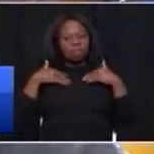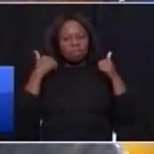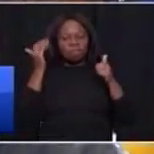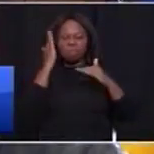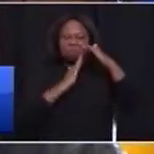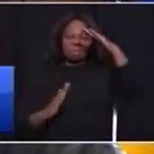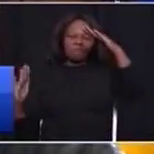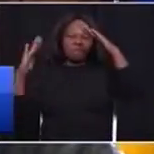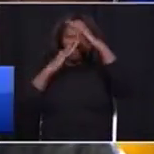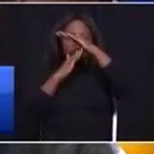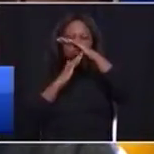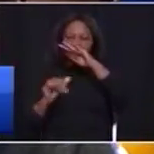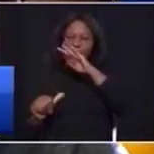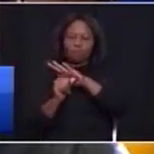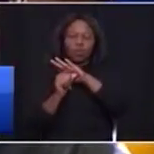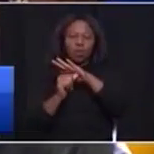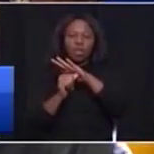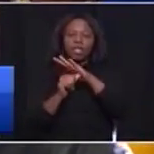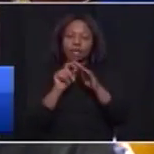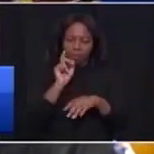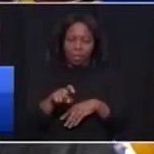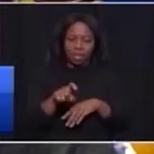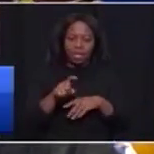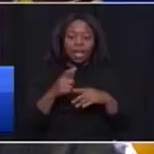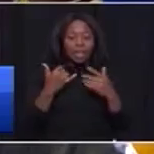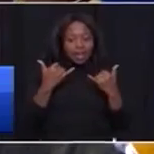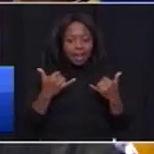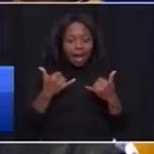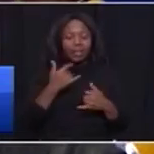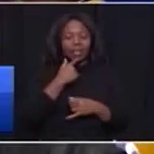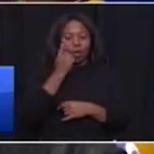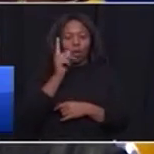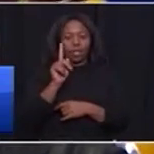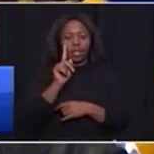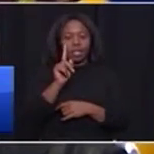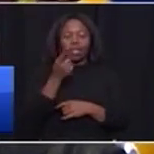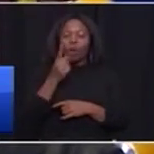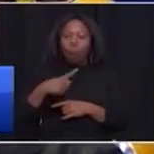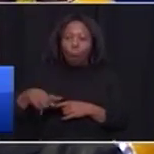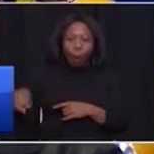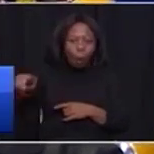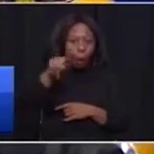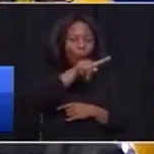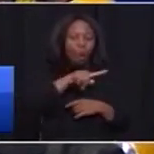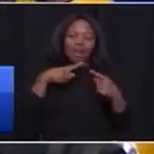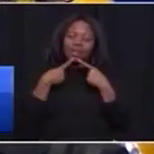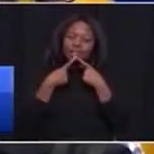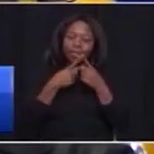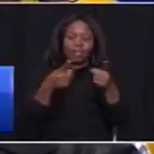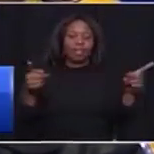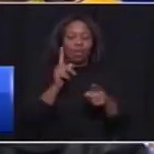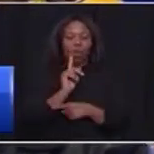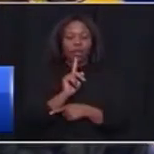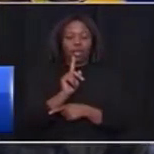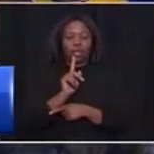anything else and and say in this term I say to all of you we will